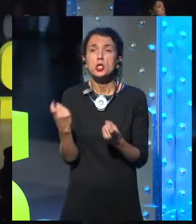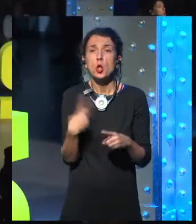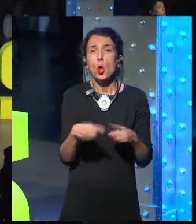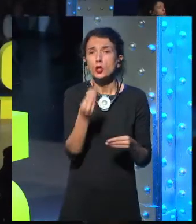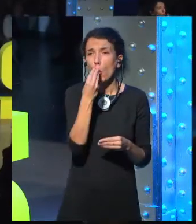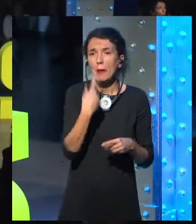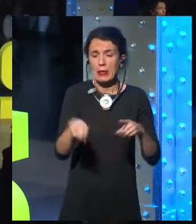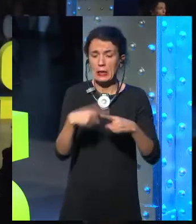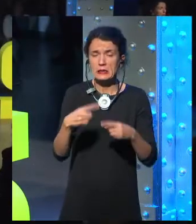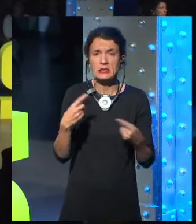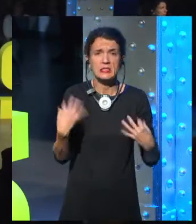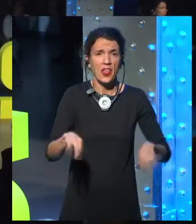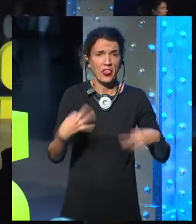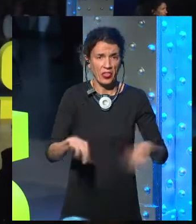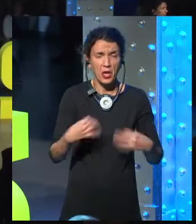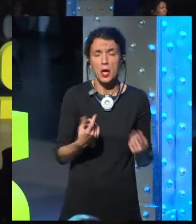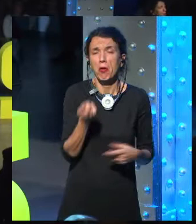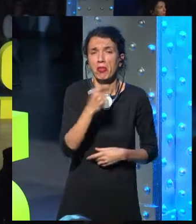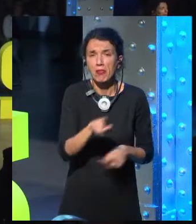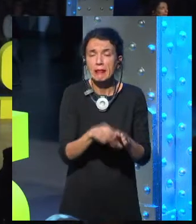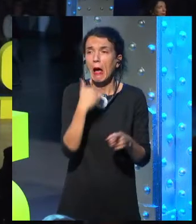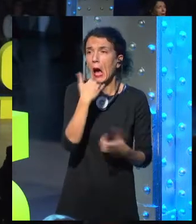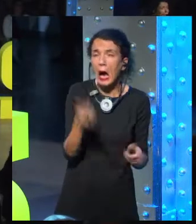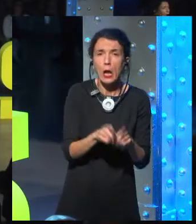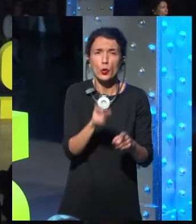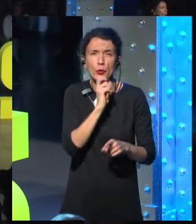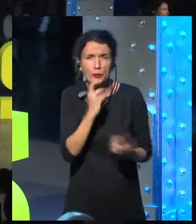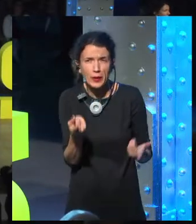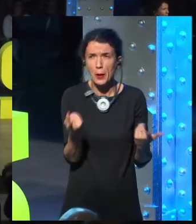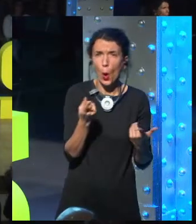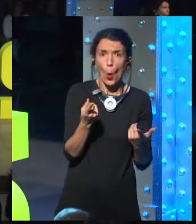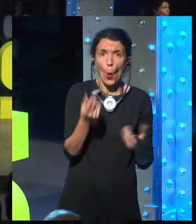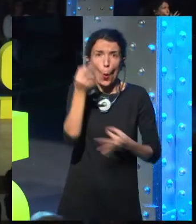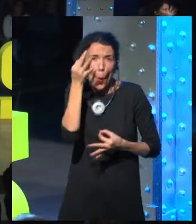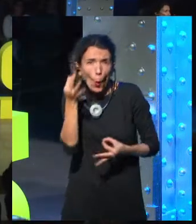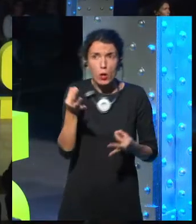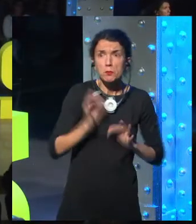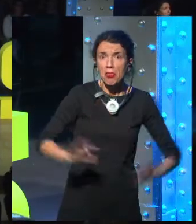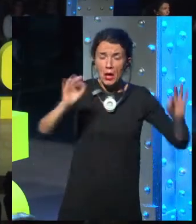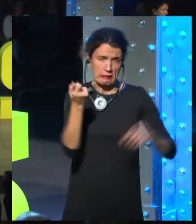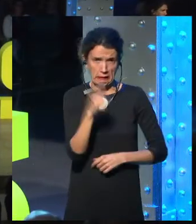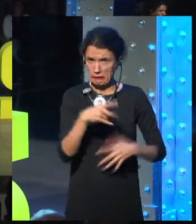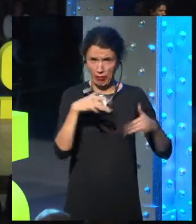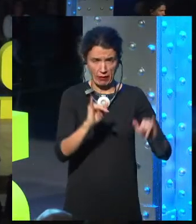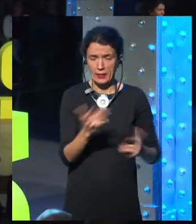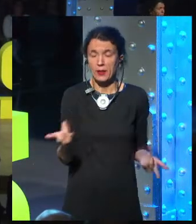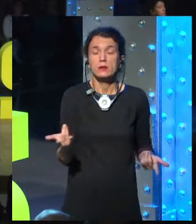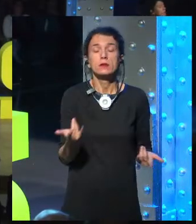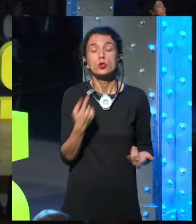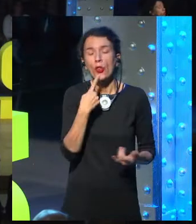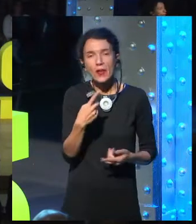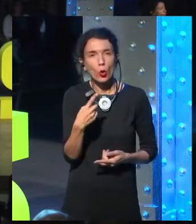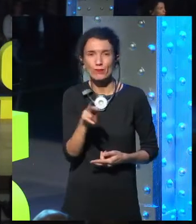keep in this cupboard. They're not going to be in my fridge. All the bad items. So I keep trying to tell people that we don't need to put things in everything.